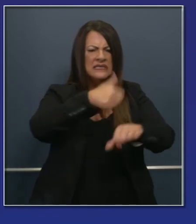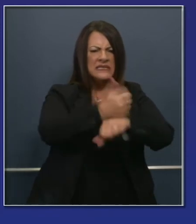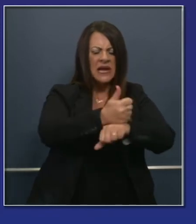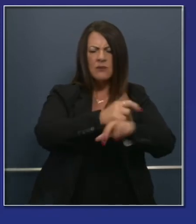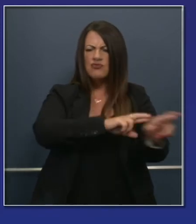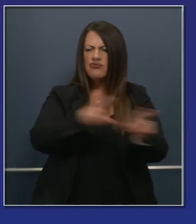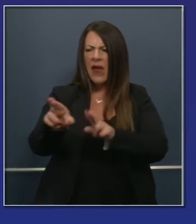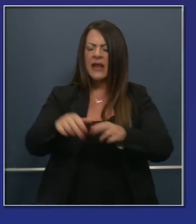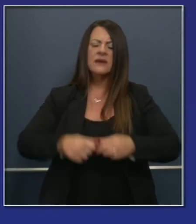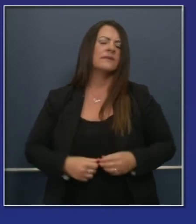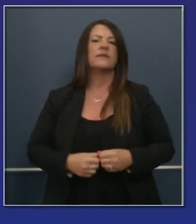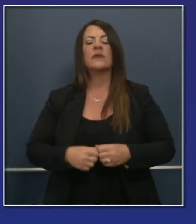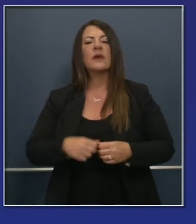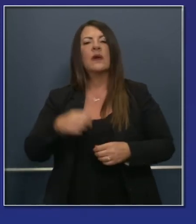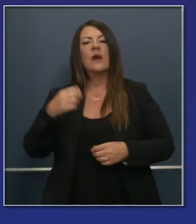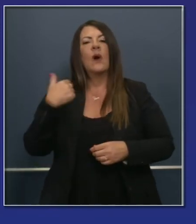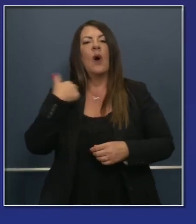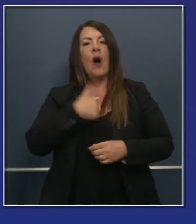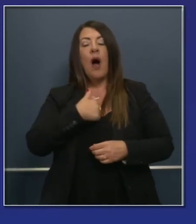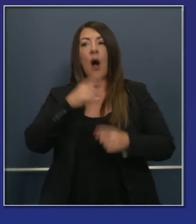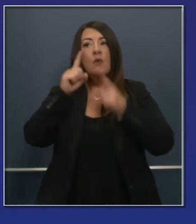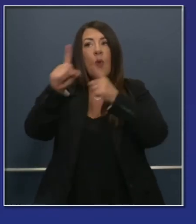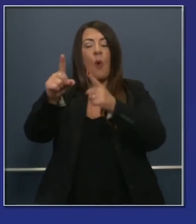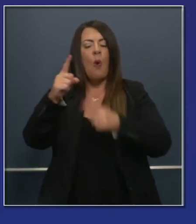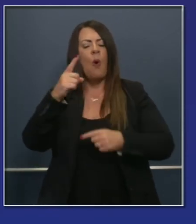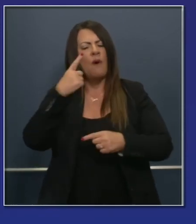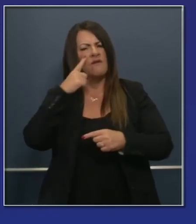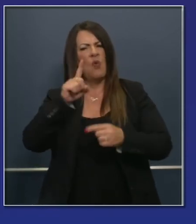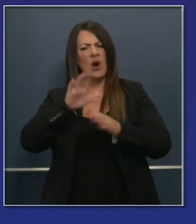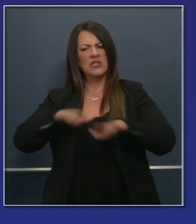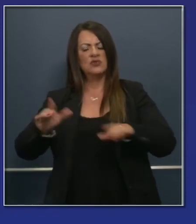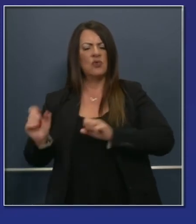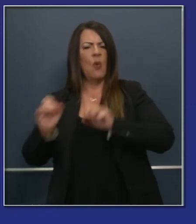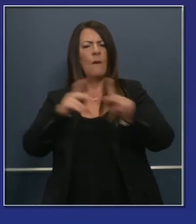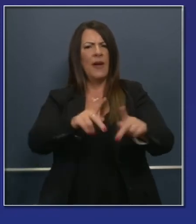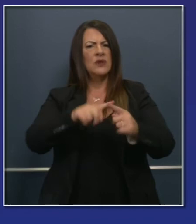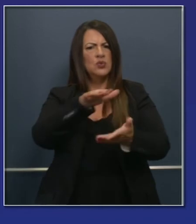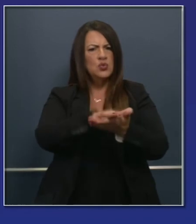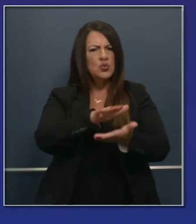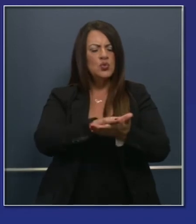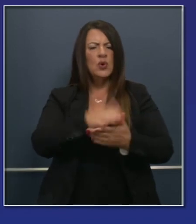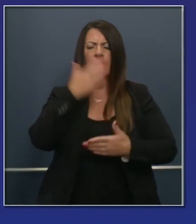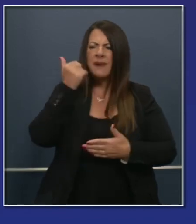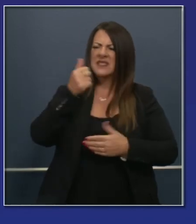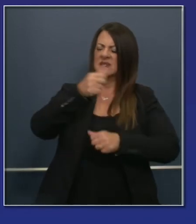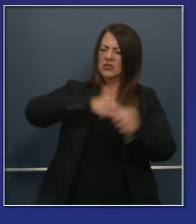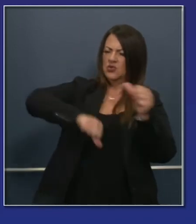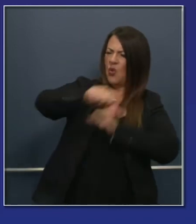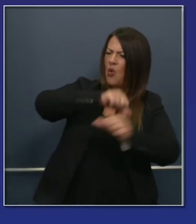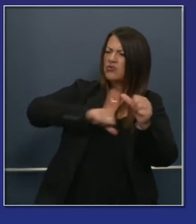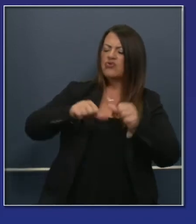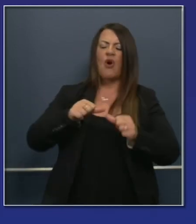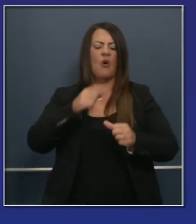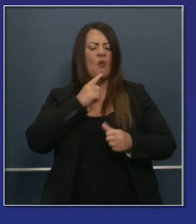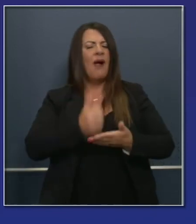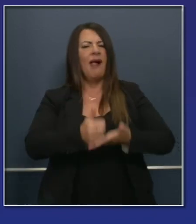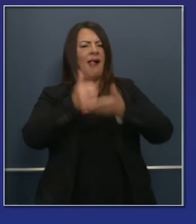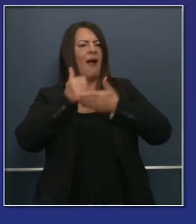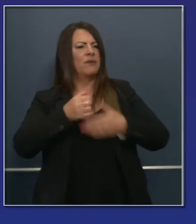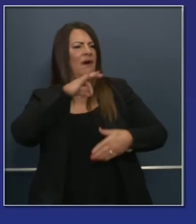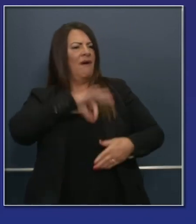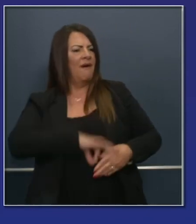-term is in person instruction the social emotional benefits of in person instruction